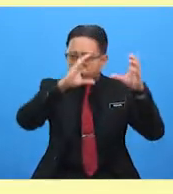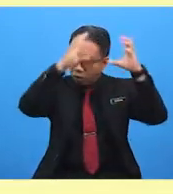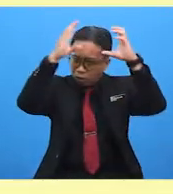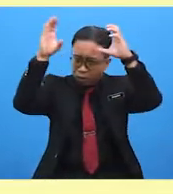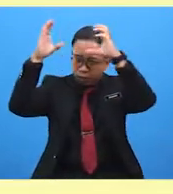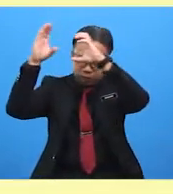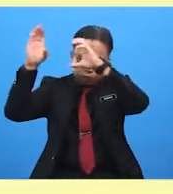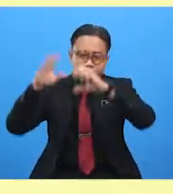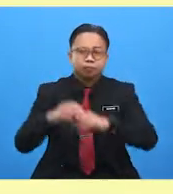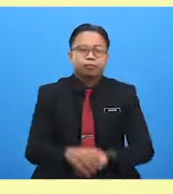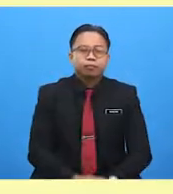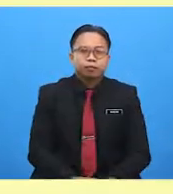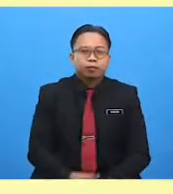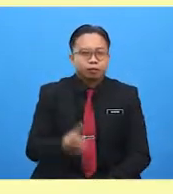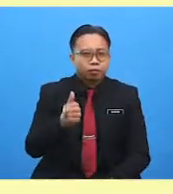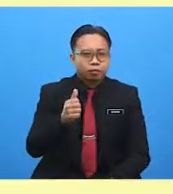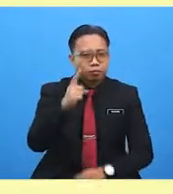It's a grey day.